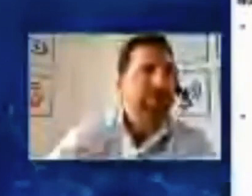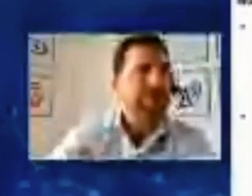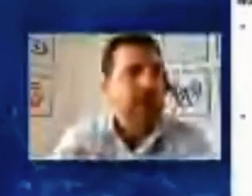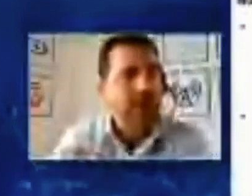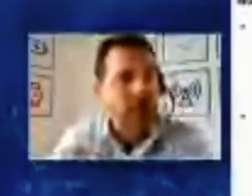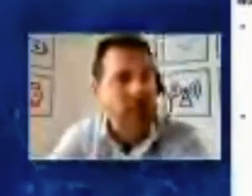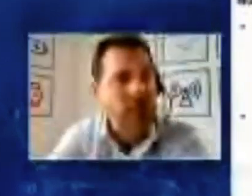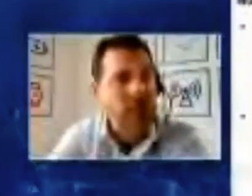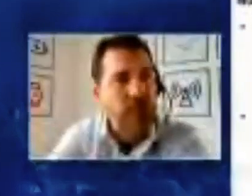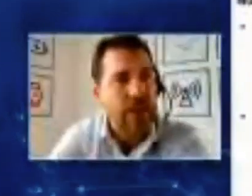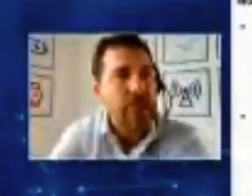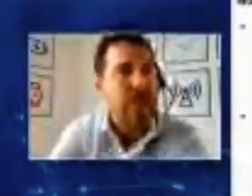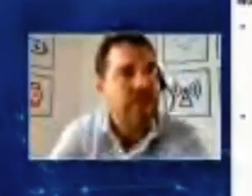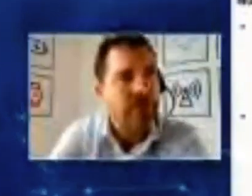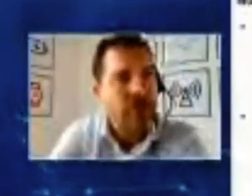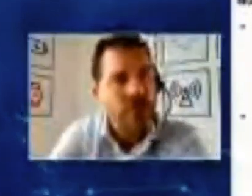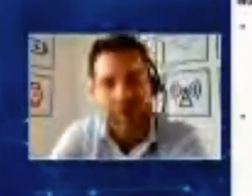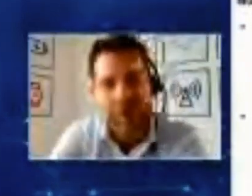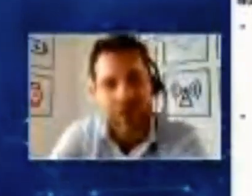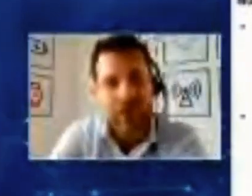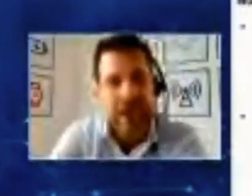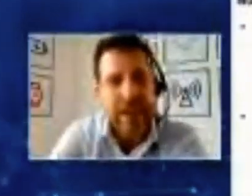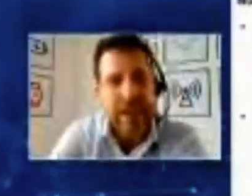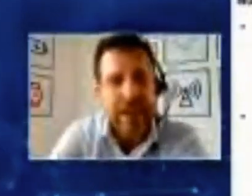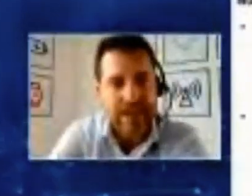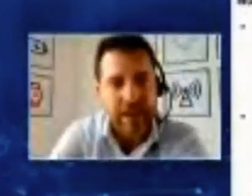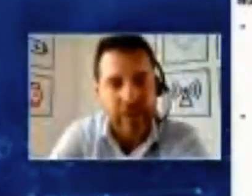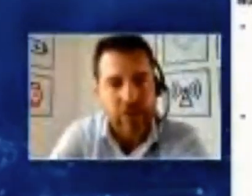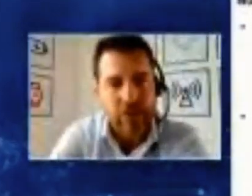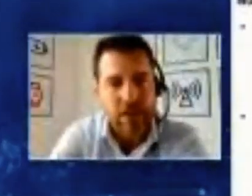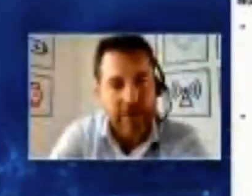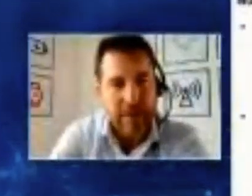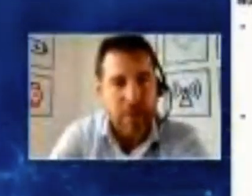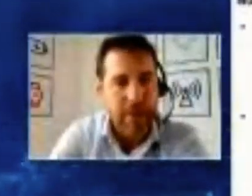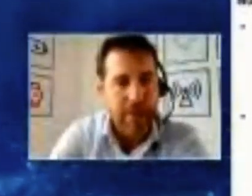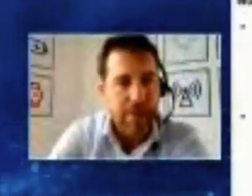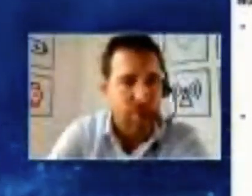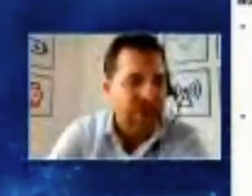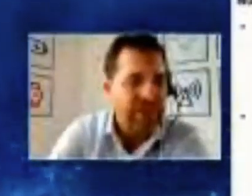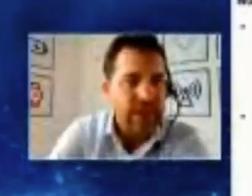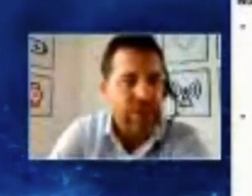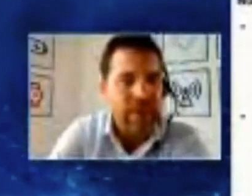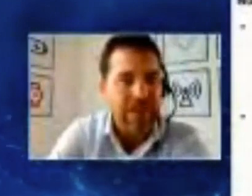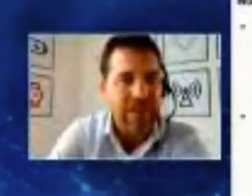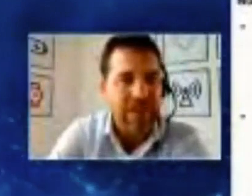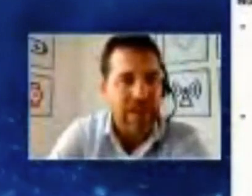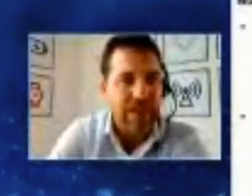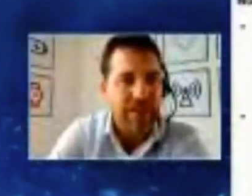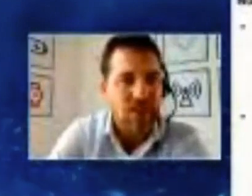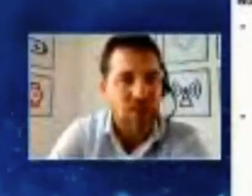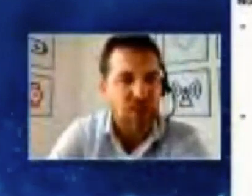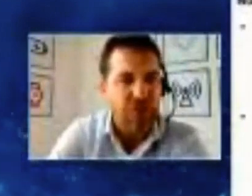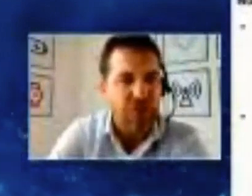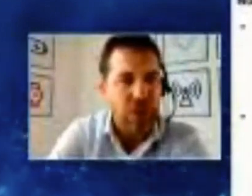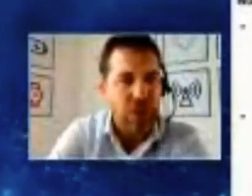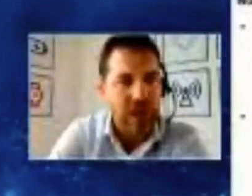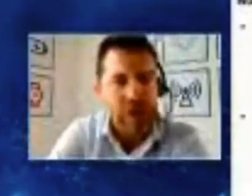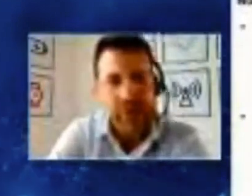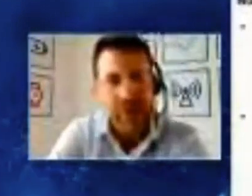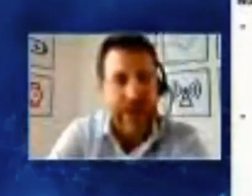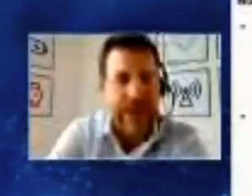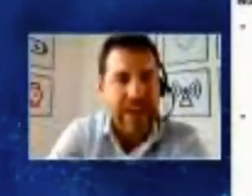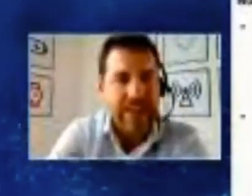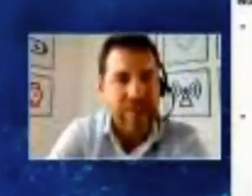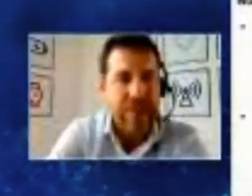venues where these spectrums are actually